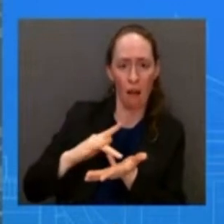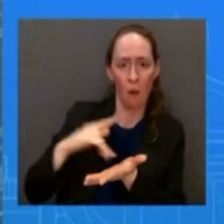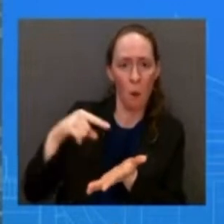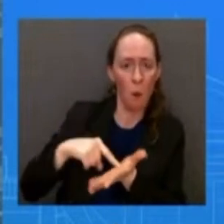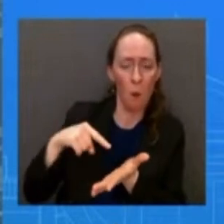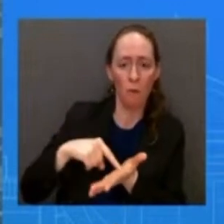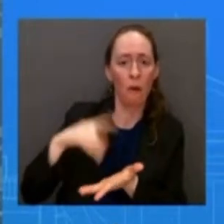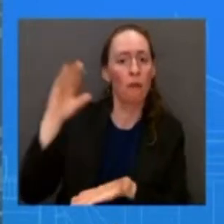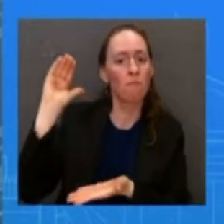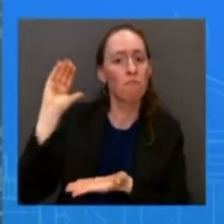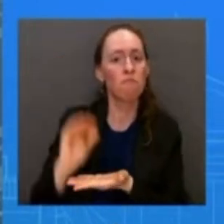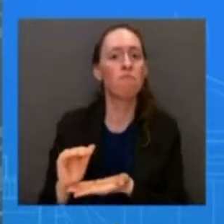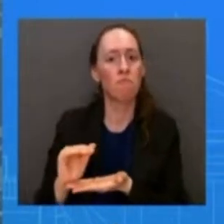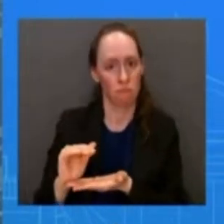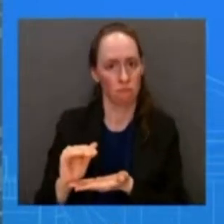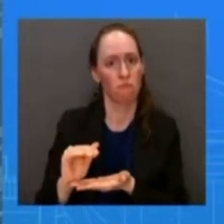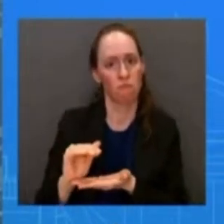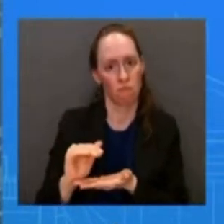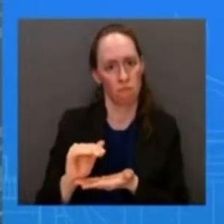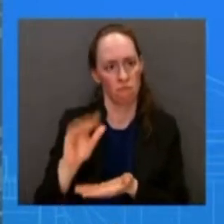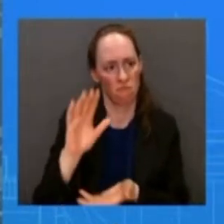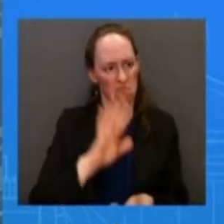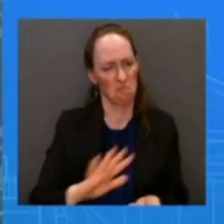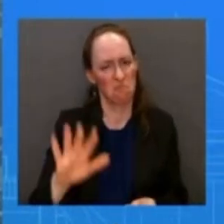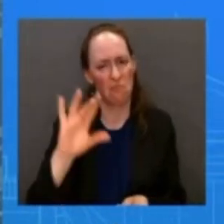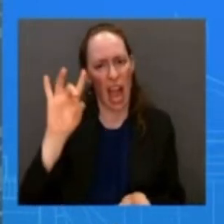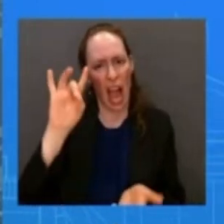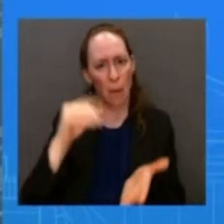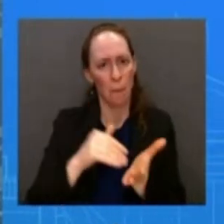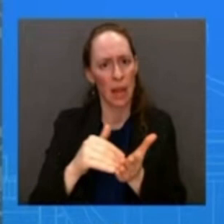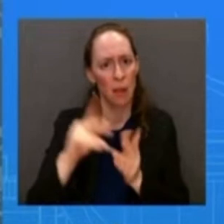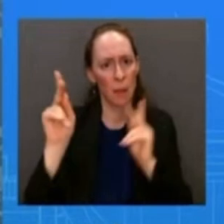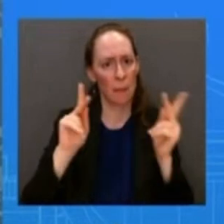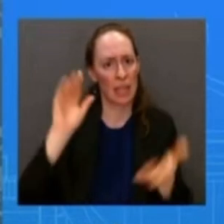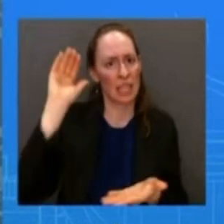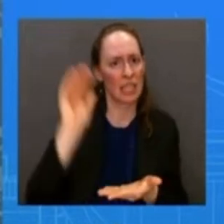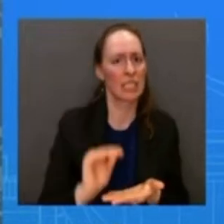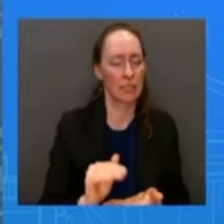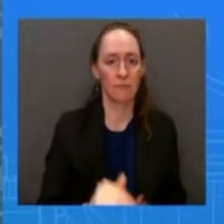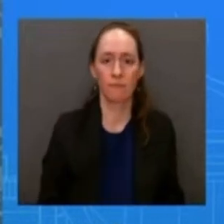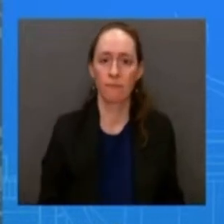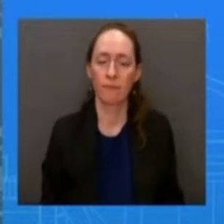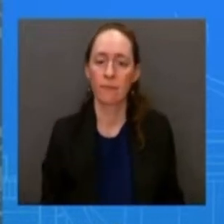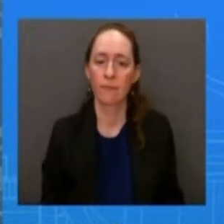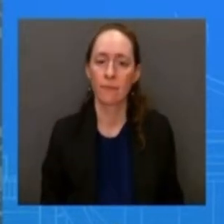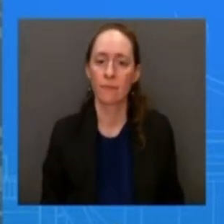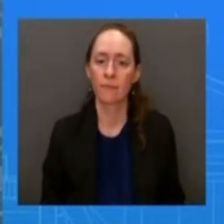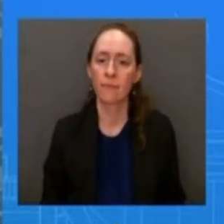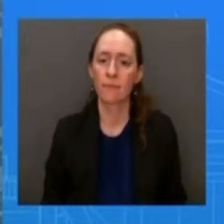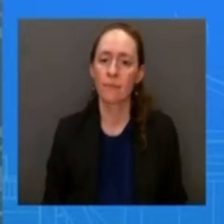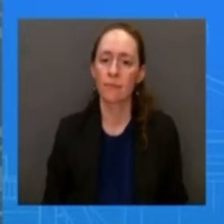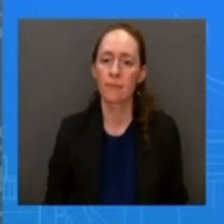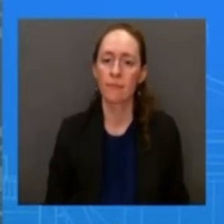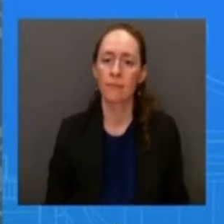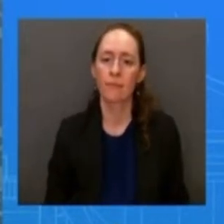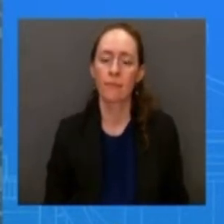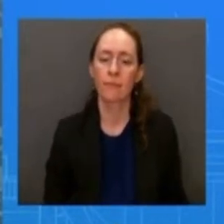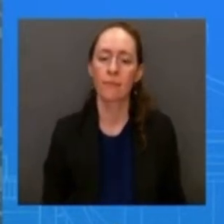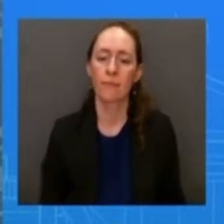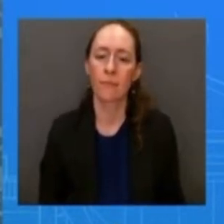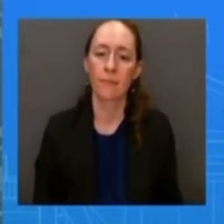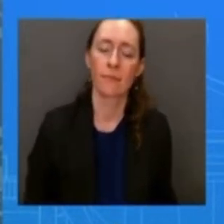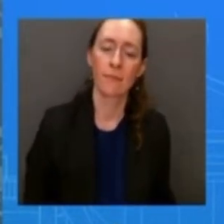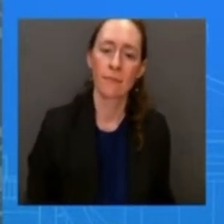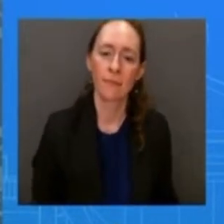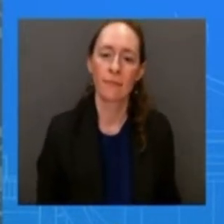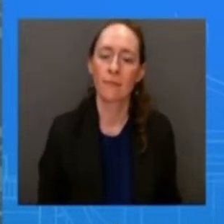to the first quarter of 2022. the actions our administration has taken including strengthening the affordable care